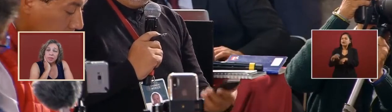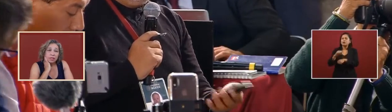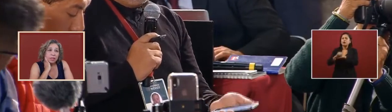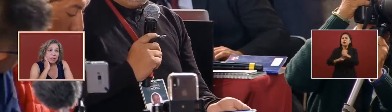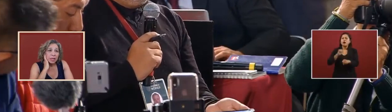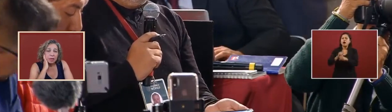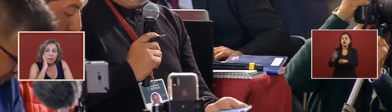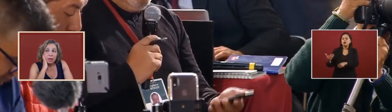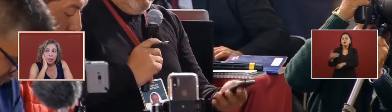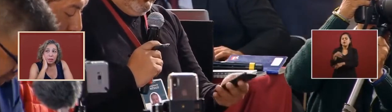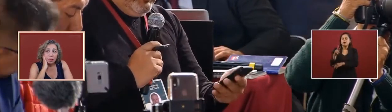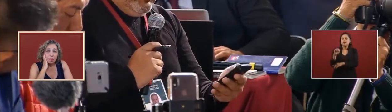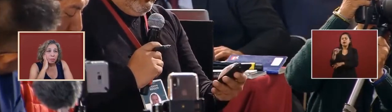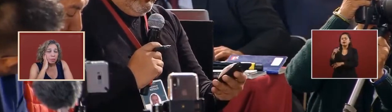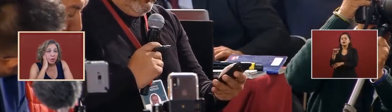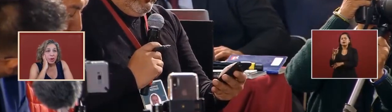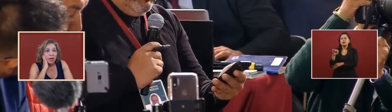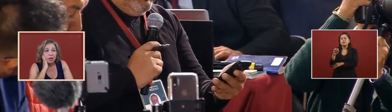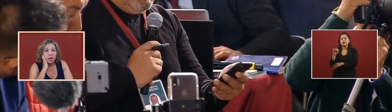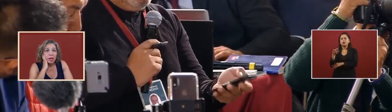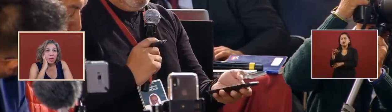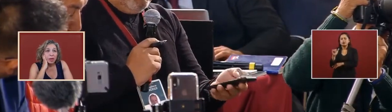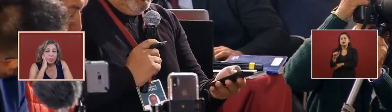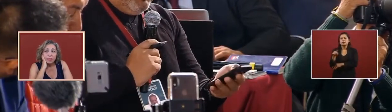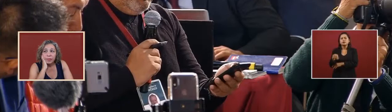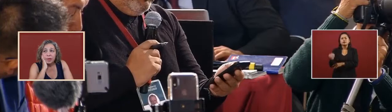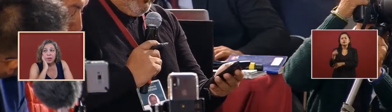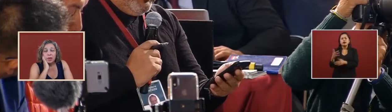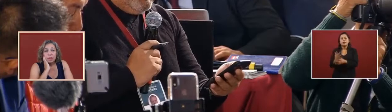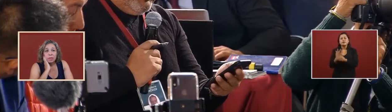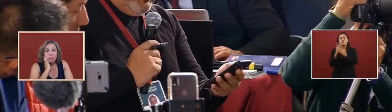little um marine orca